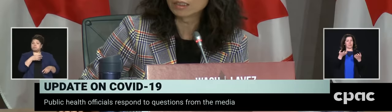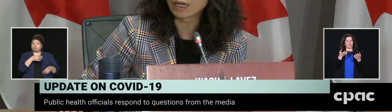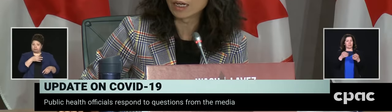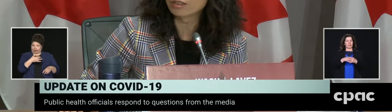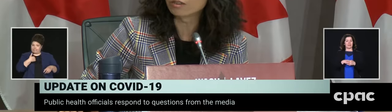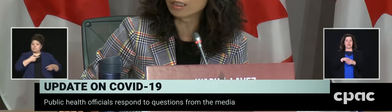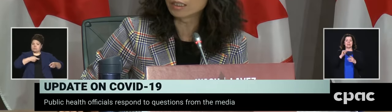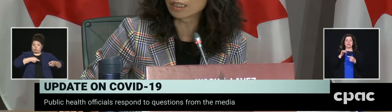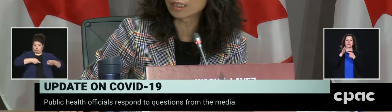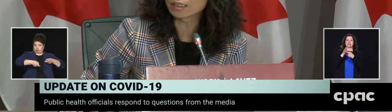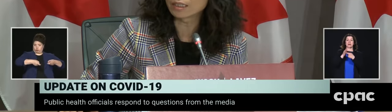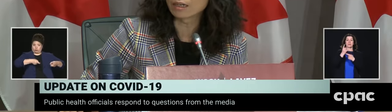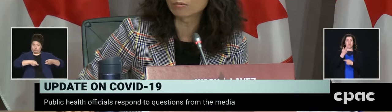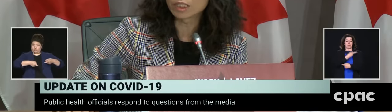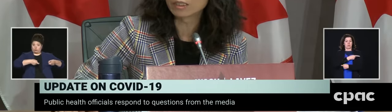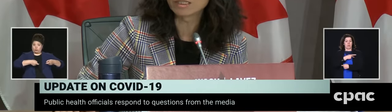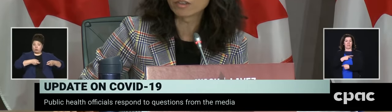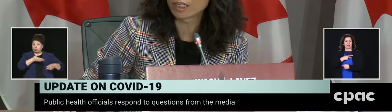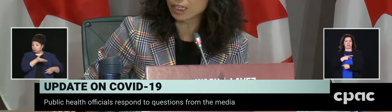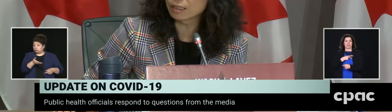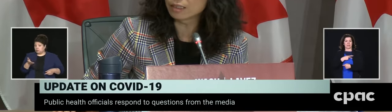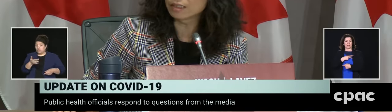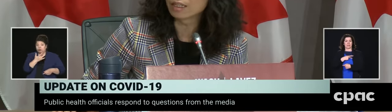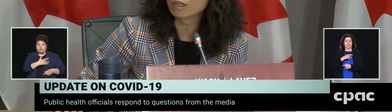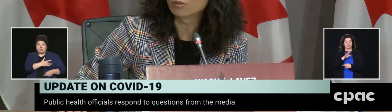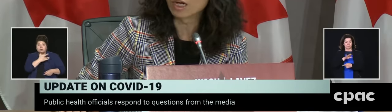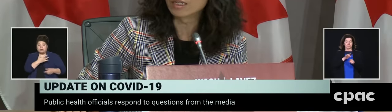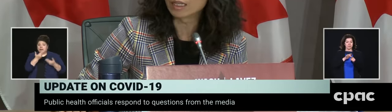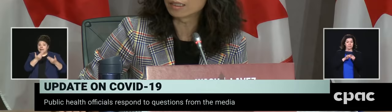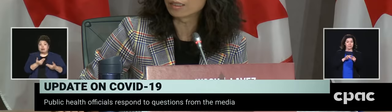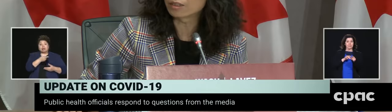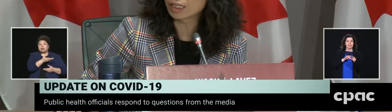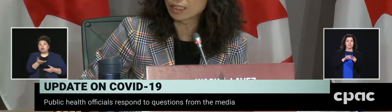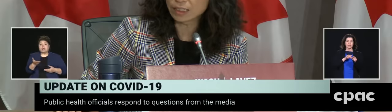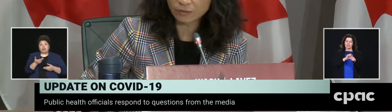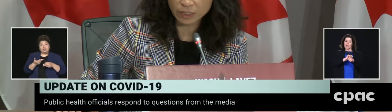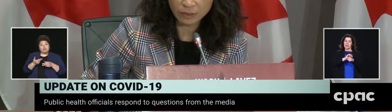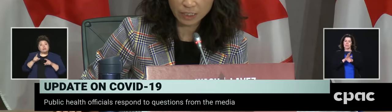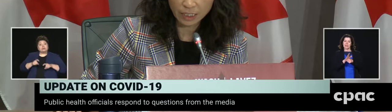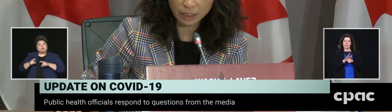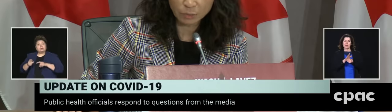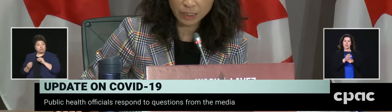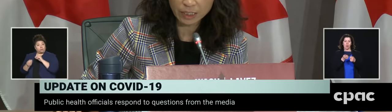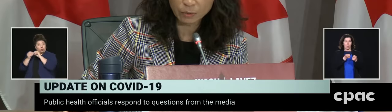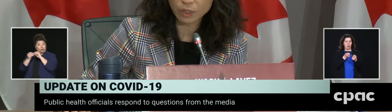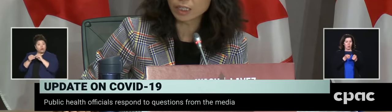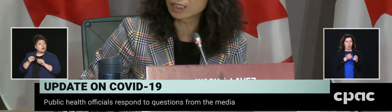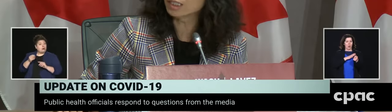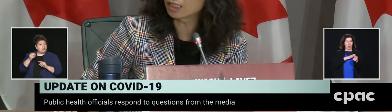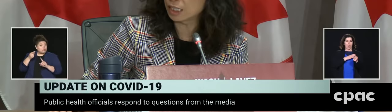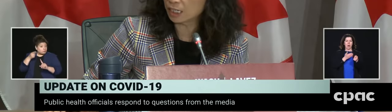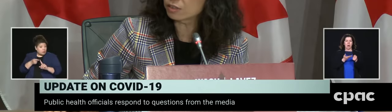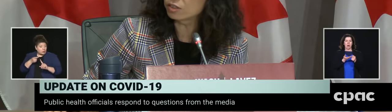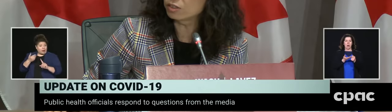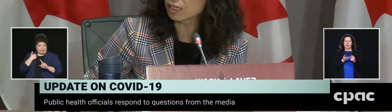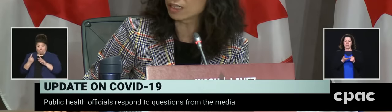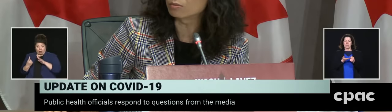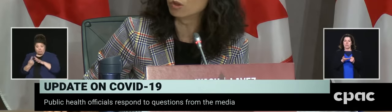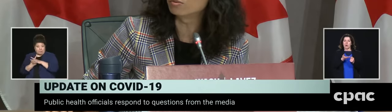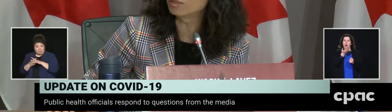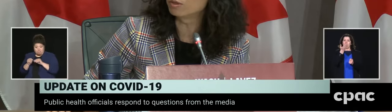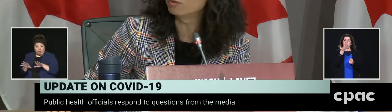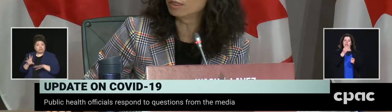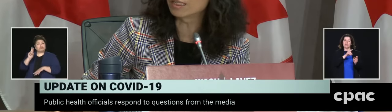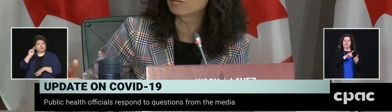provinces are increasing their testing, not because they've got cases necessarily identified right now, but they are widening the net to